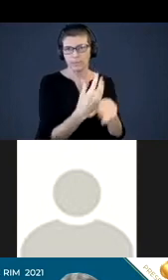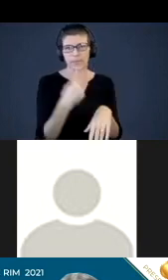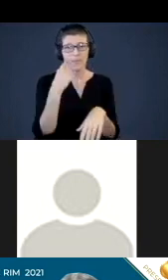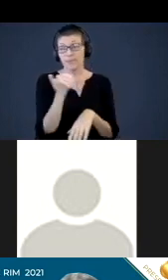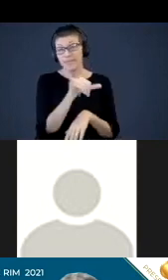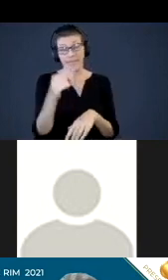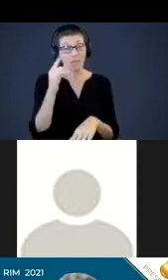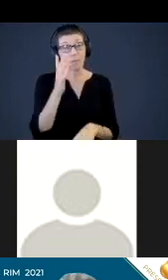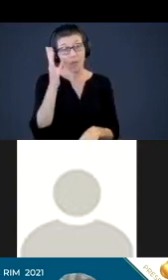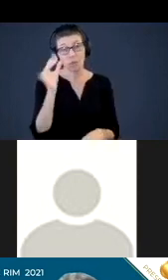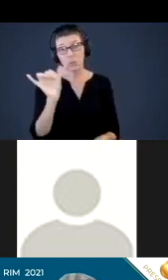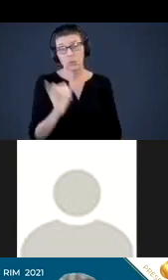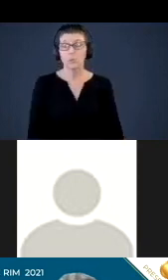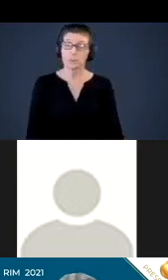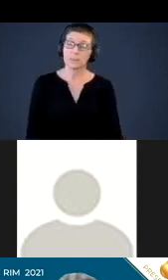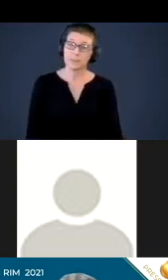parents as well.